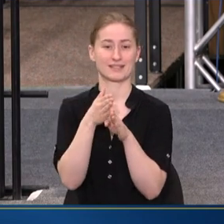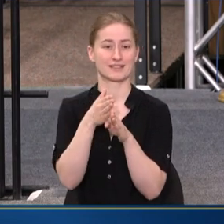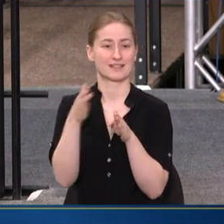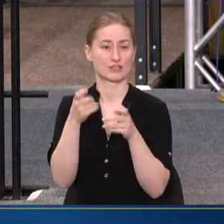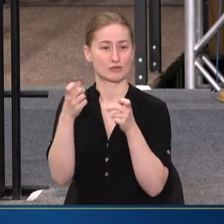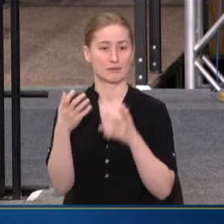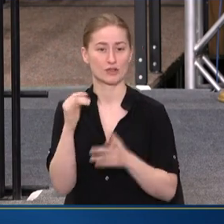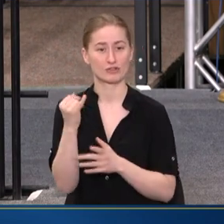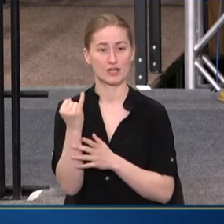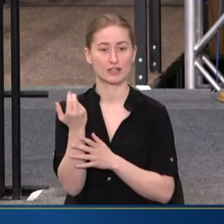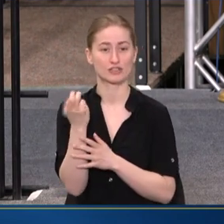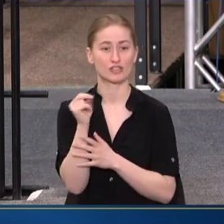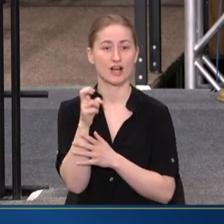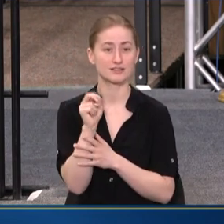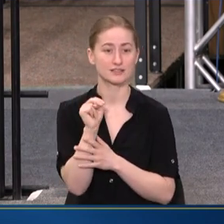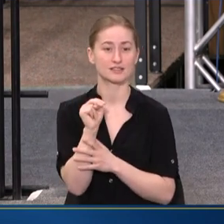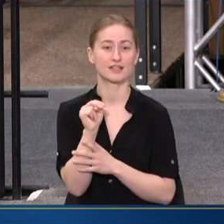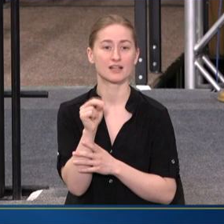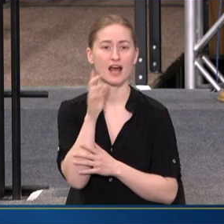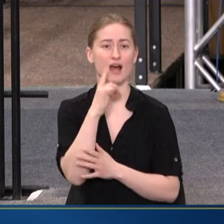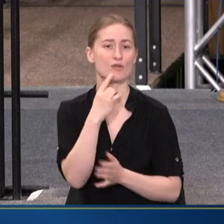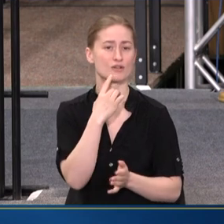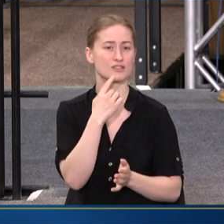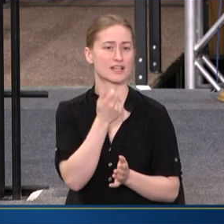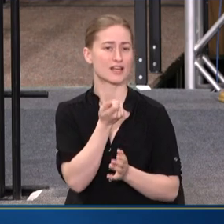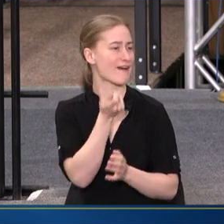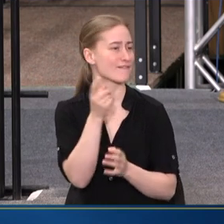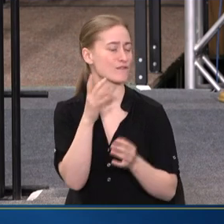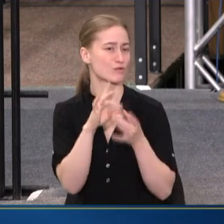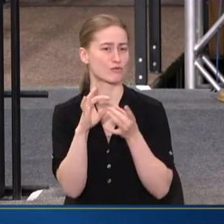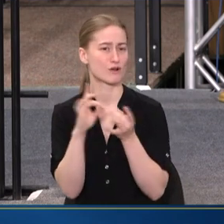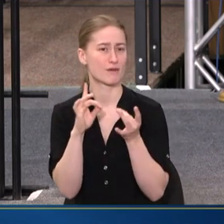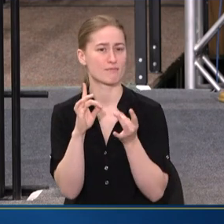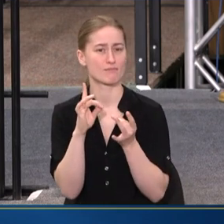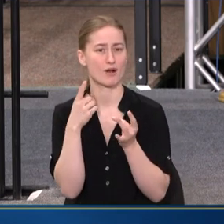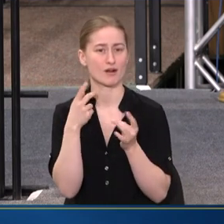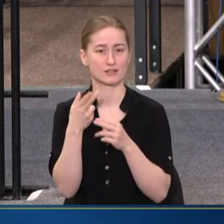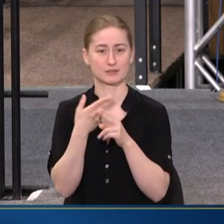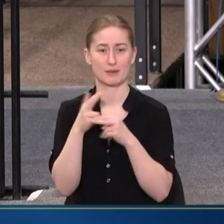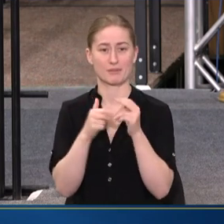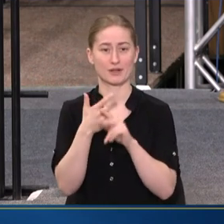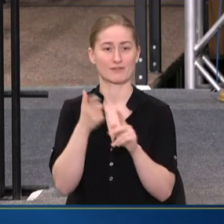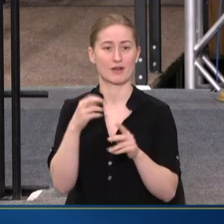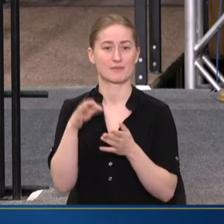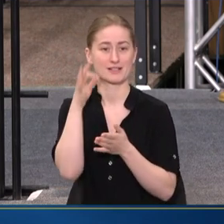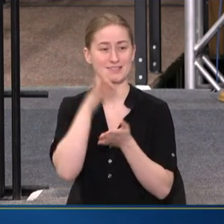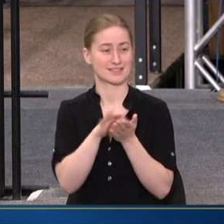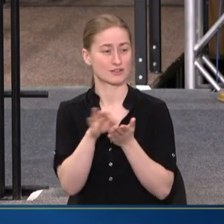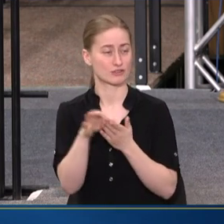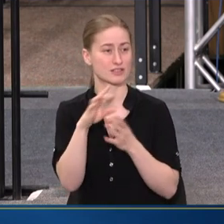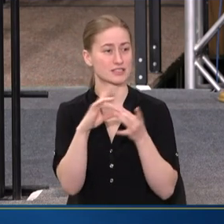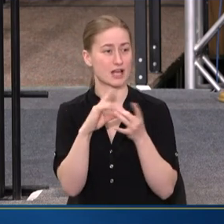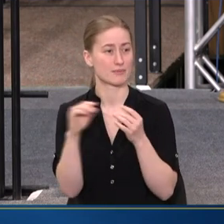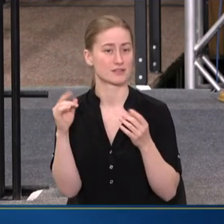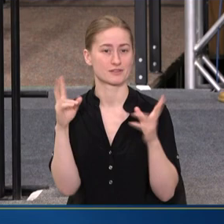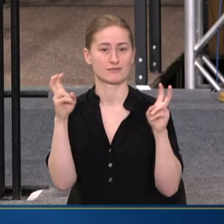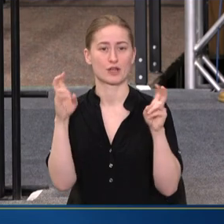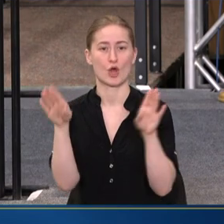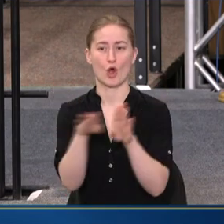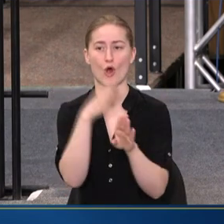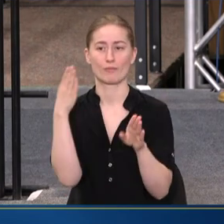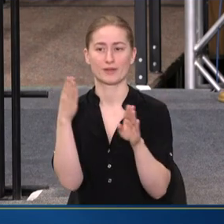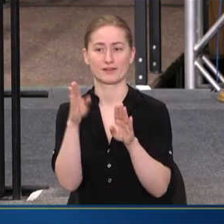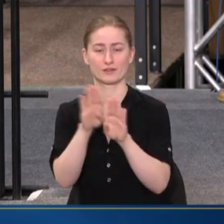ADMINISTRATOR JOHNSON. I'M GOING TO SAY JUST A FEW REMARKS BUILDING OFF THE SECRETARY'S COMMENTS OF OPENING THE DOOR AND